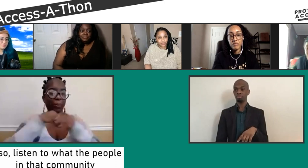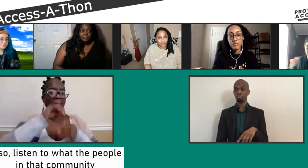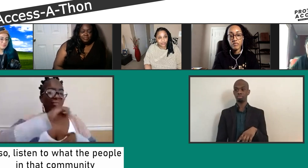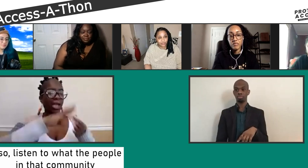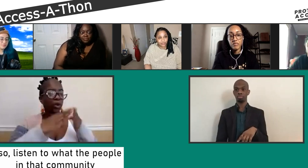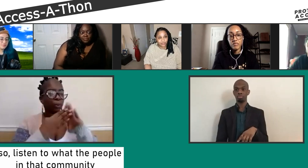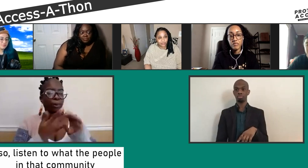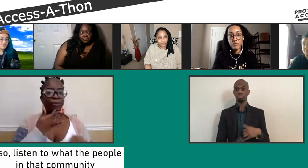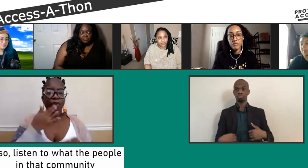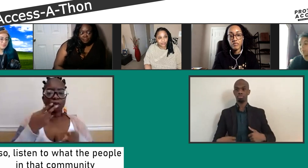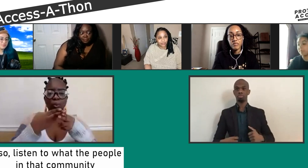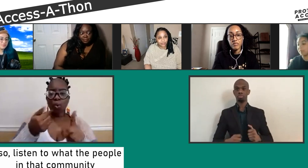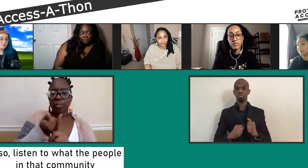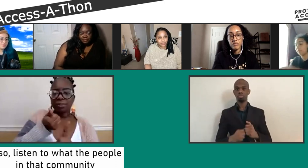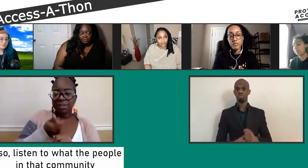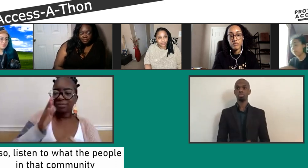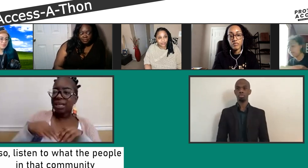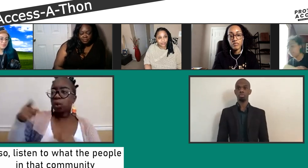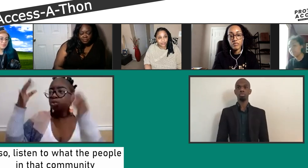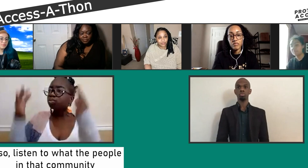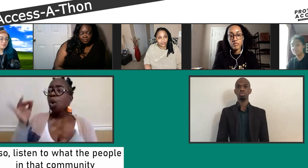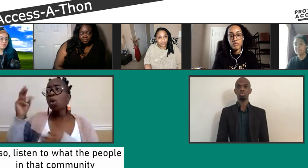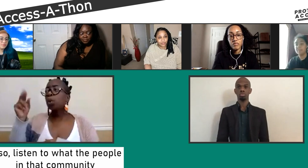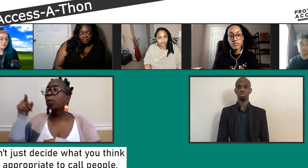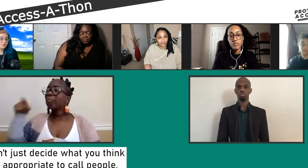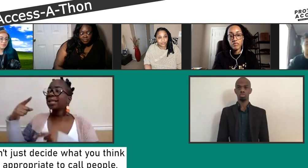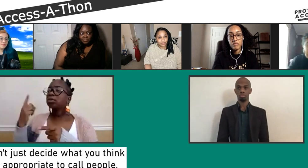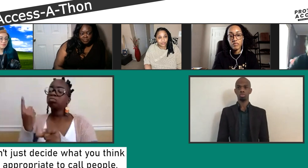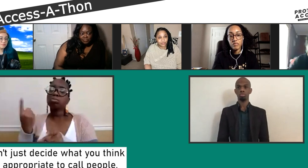So, I agree with what's been said so far.